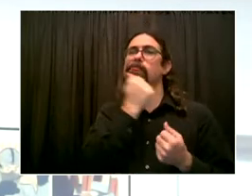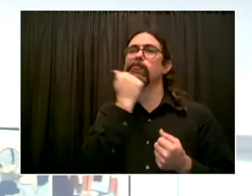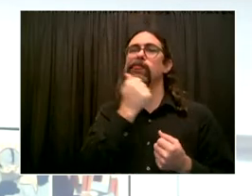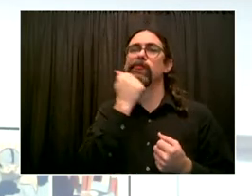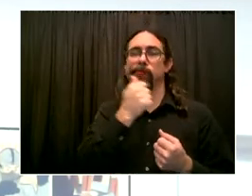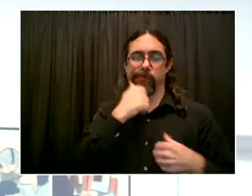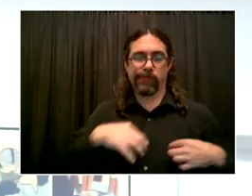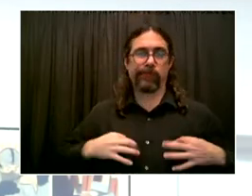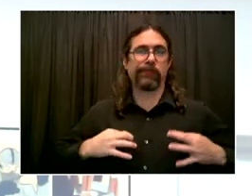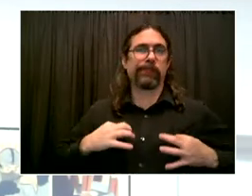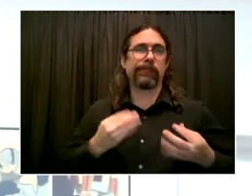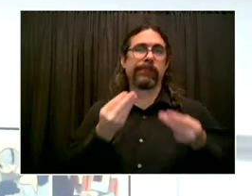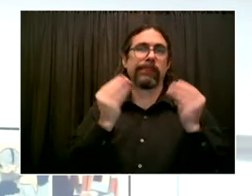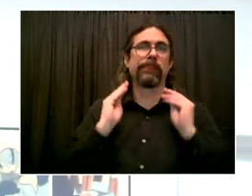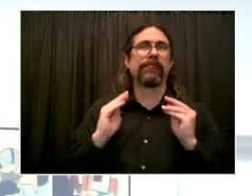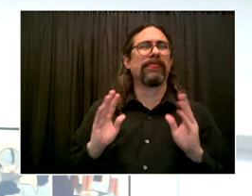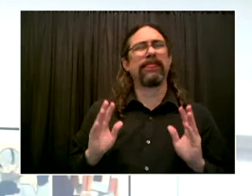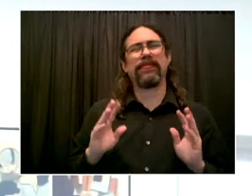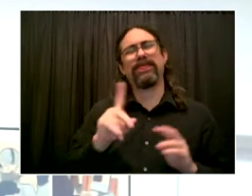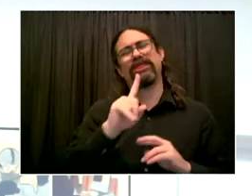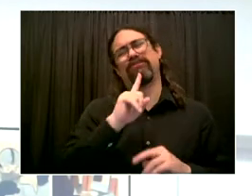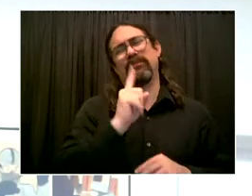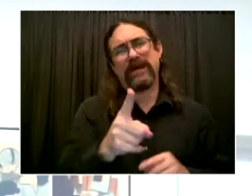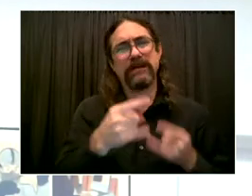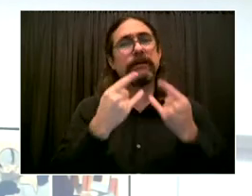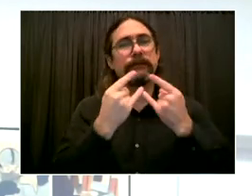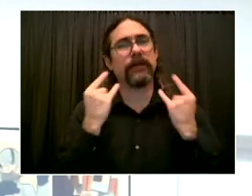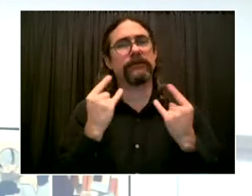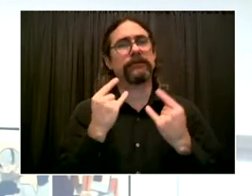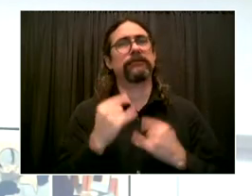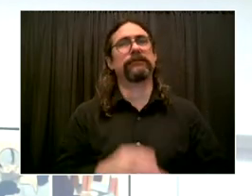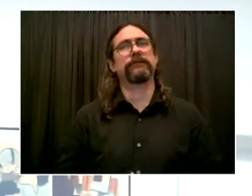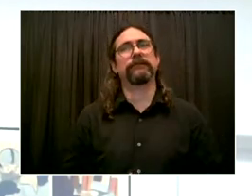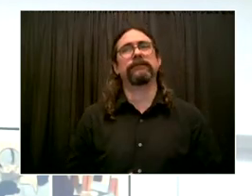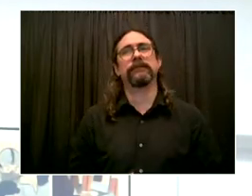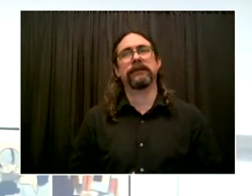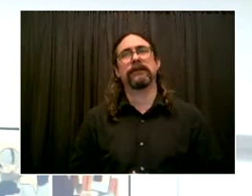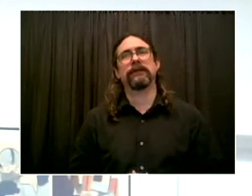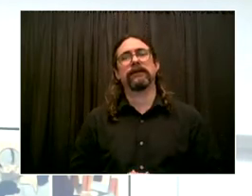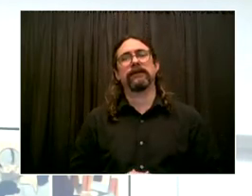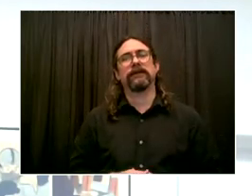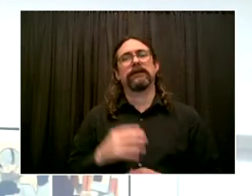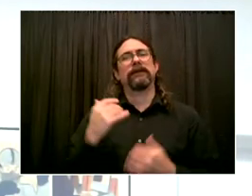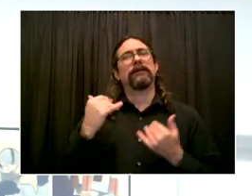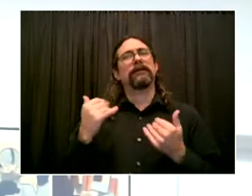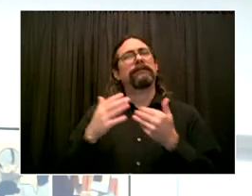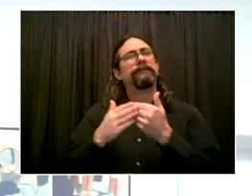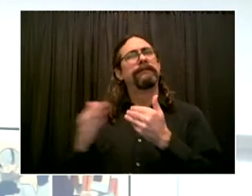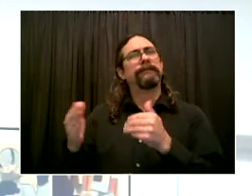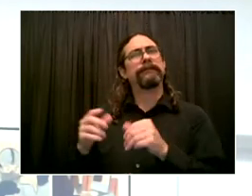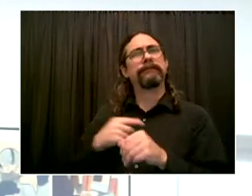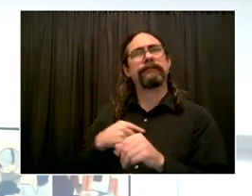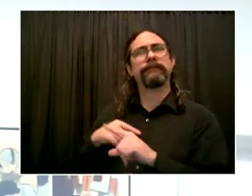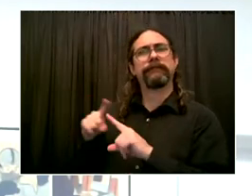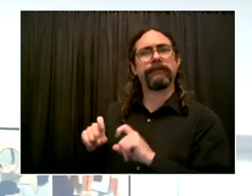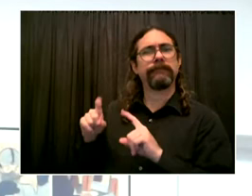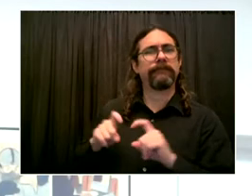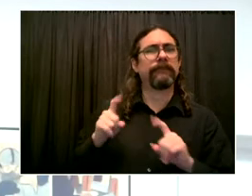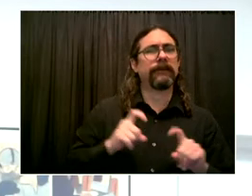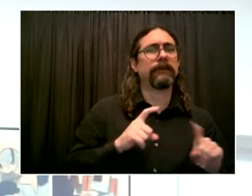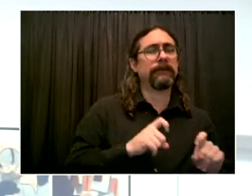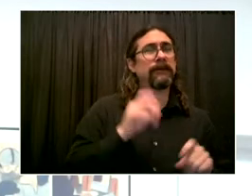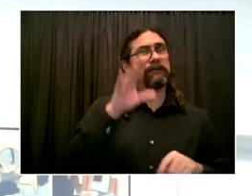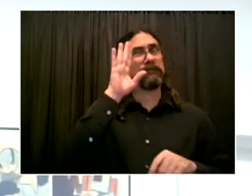the holiday weekend, it's very important that those who traveled or gathered get tested if you haven't already. With our